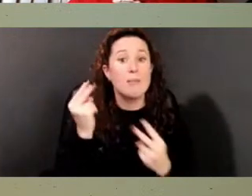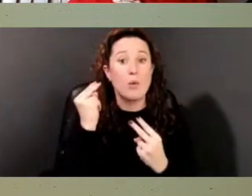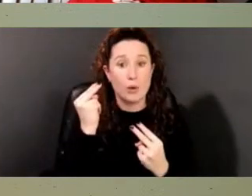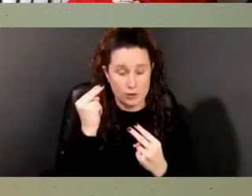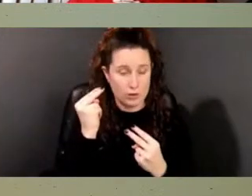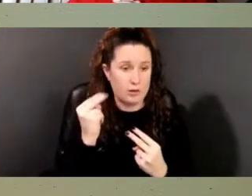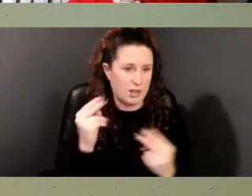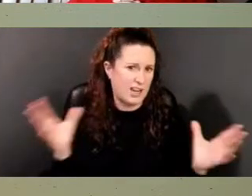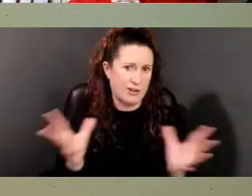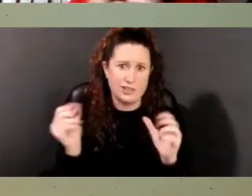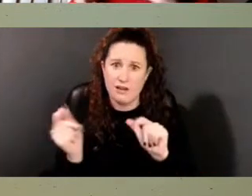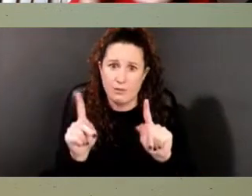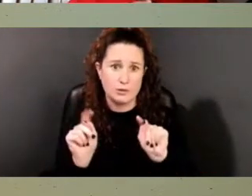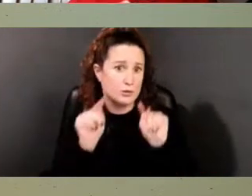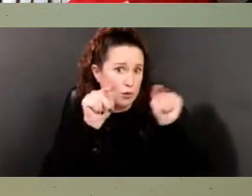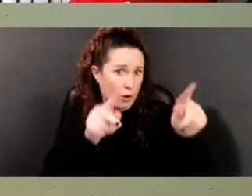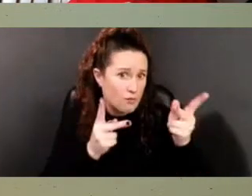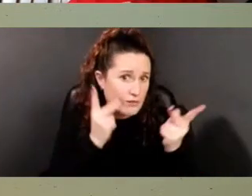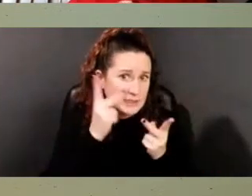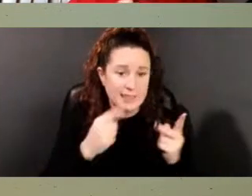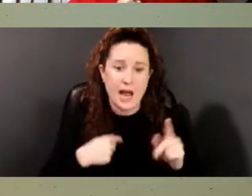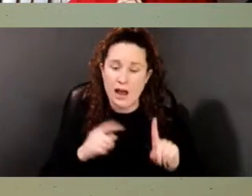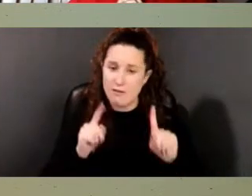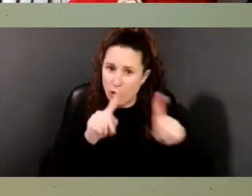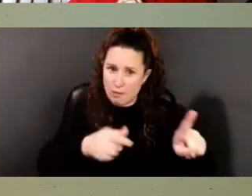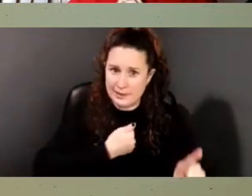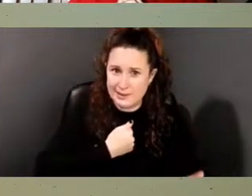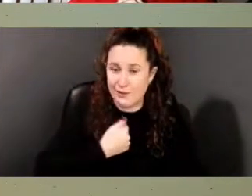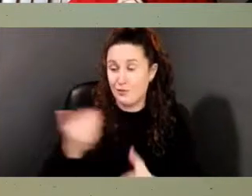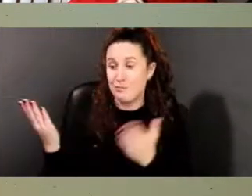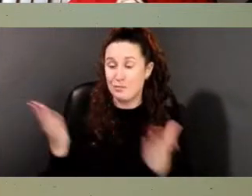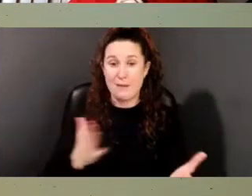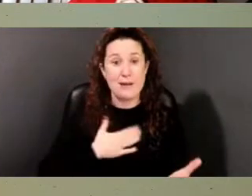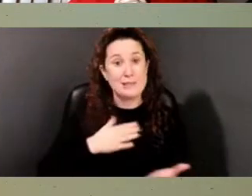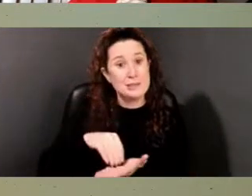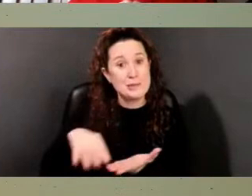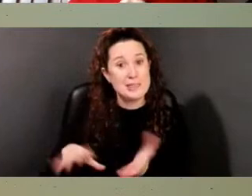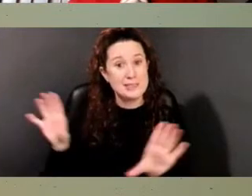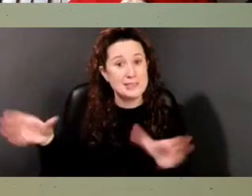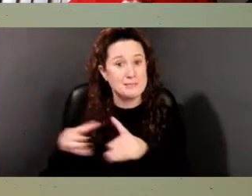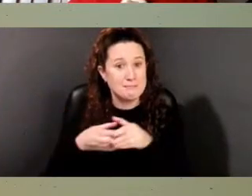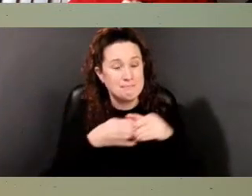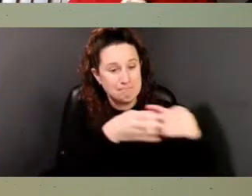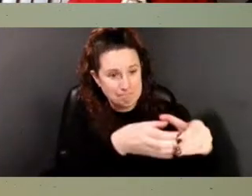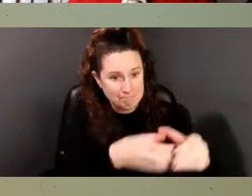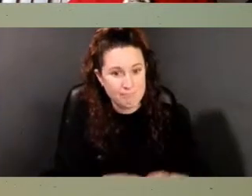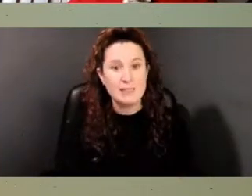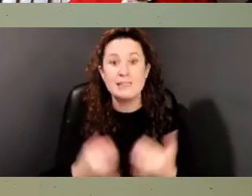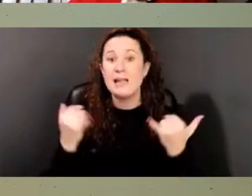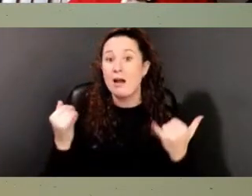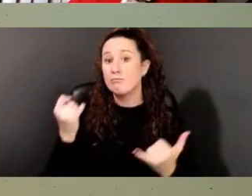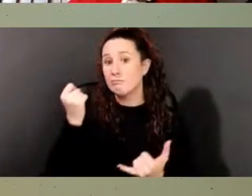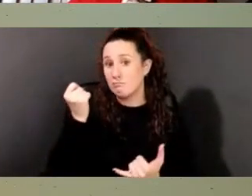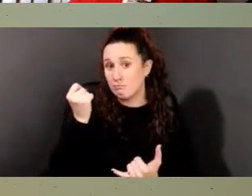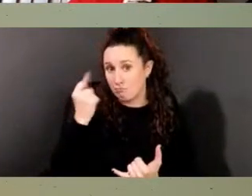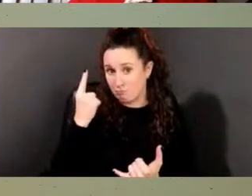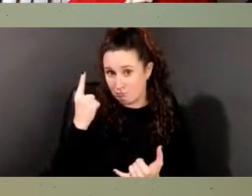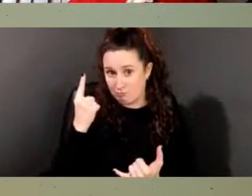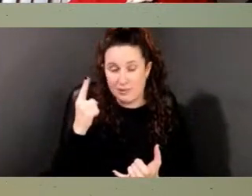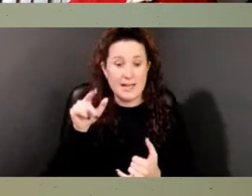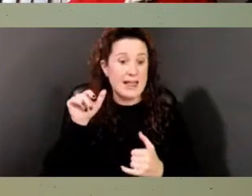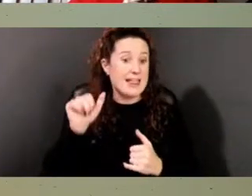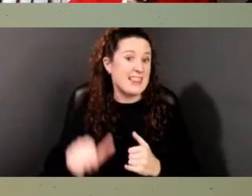visit. Um, I've been, I've taken students. Um, and so once this was the find of the century,